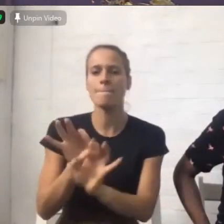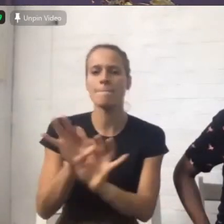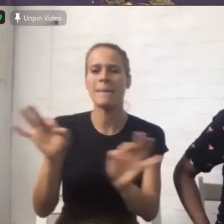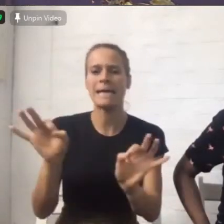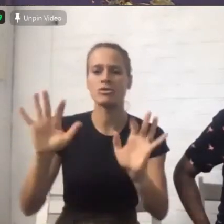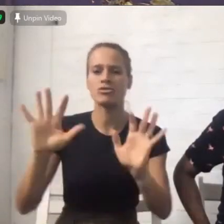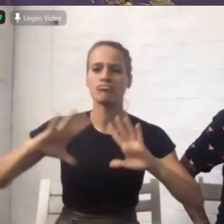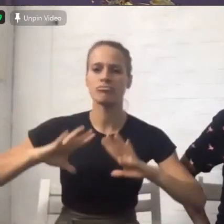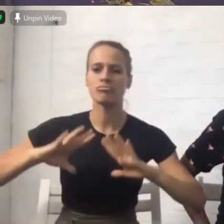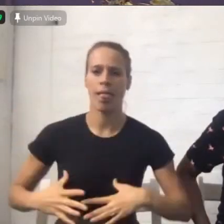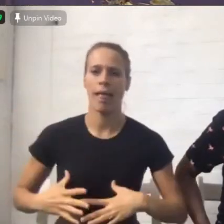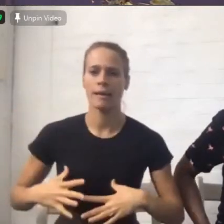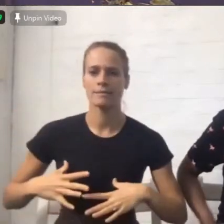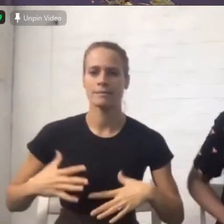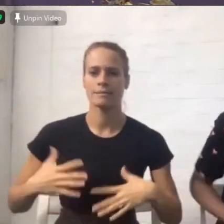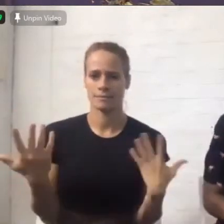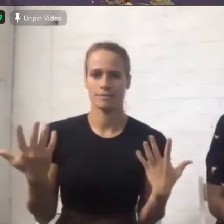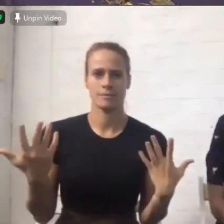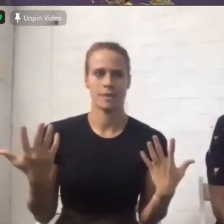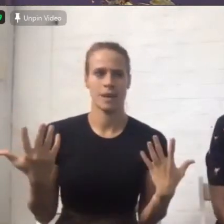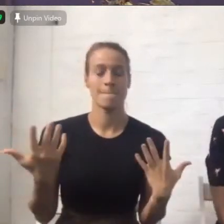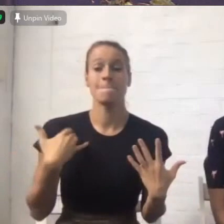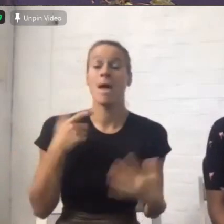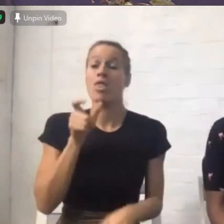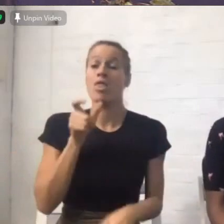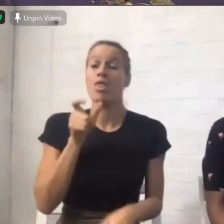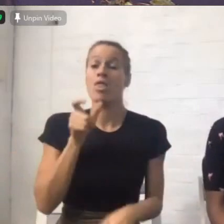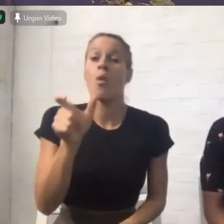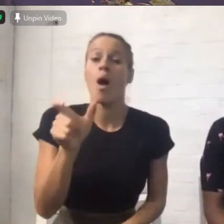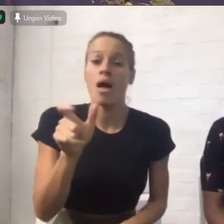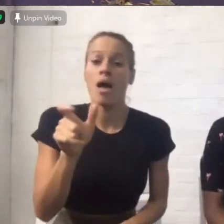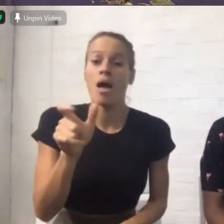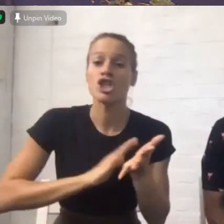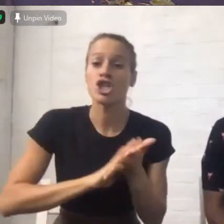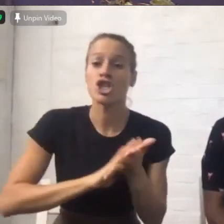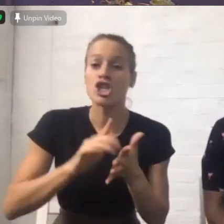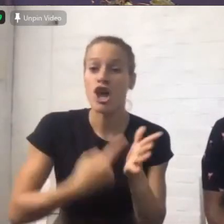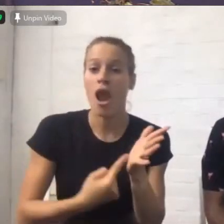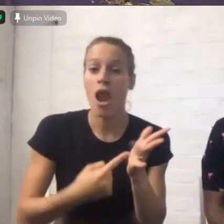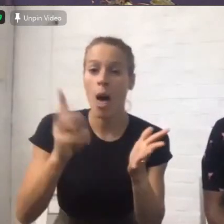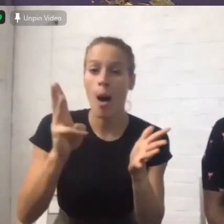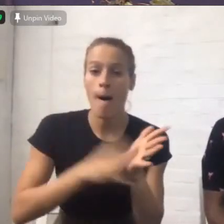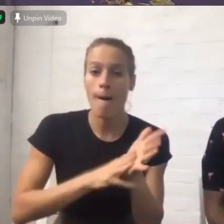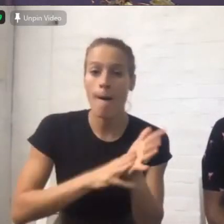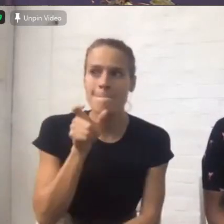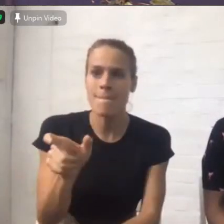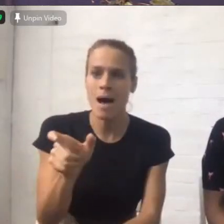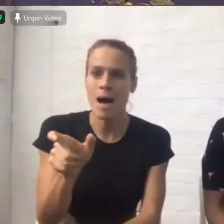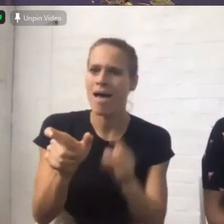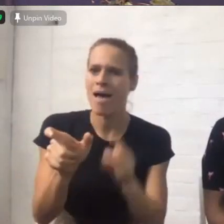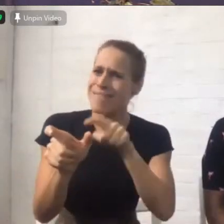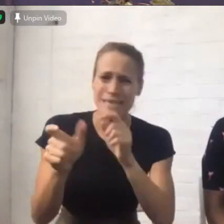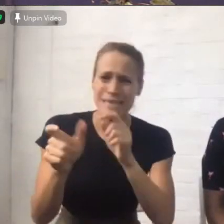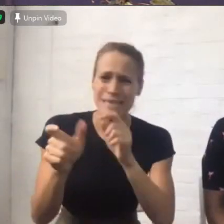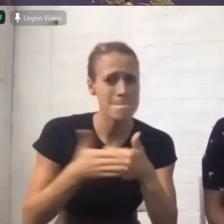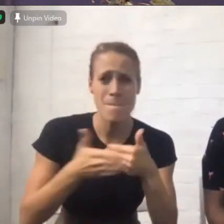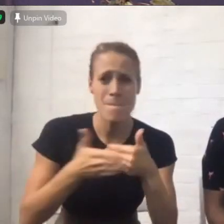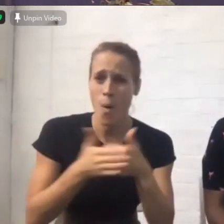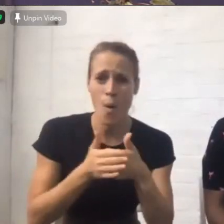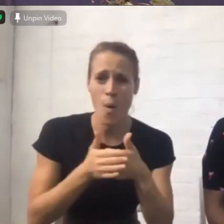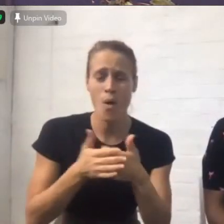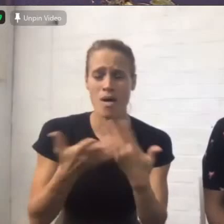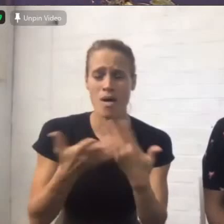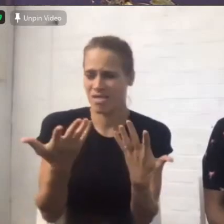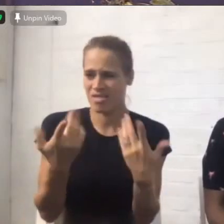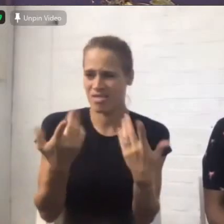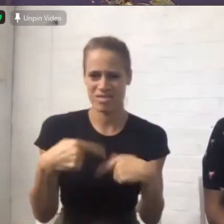But shalom is so much more than the absence of conflict, so